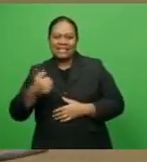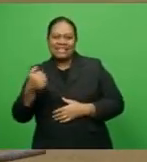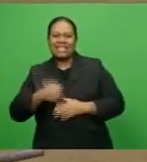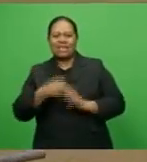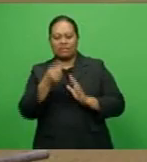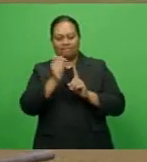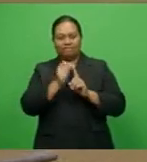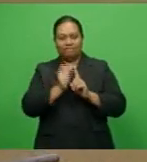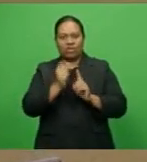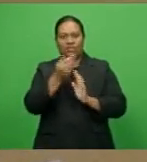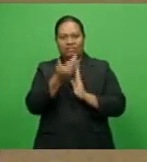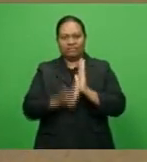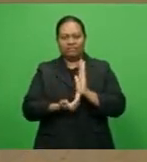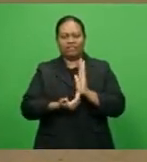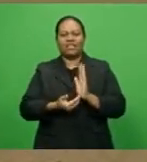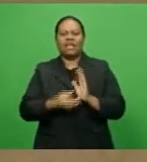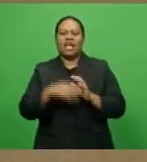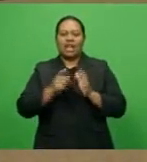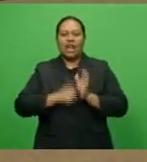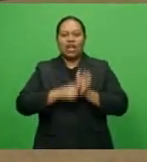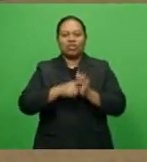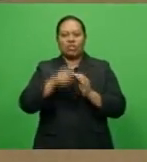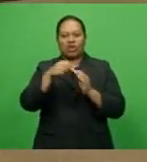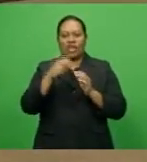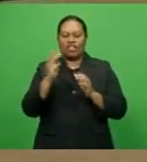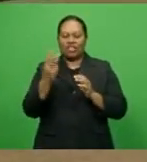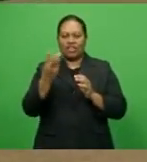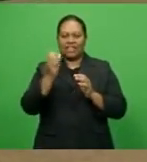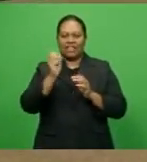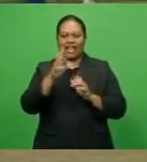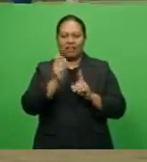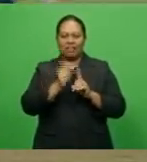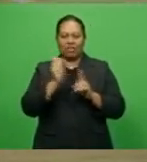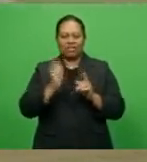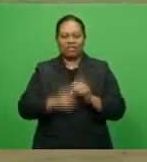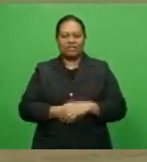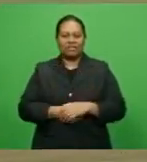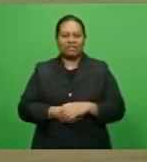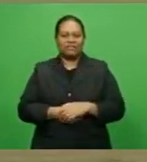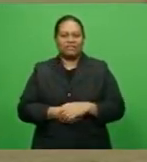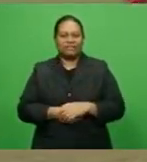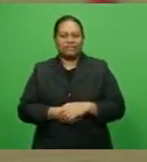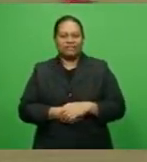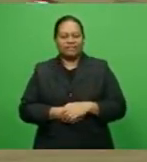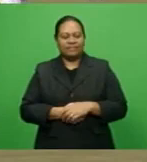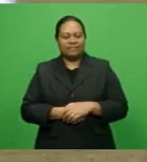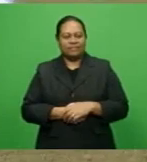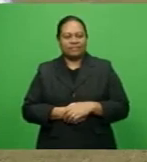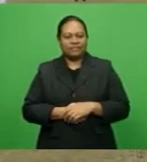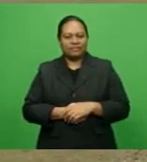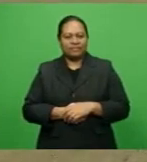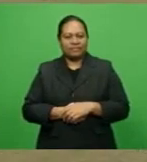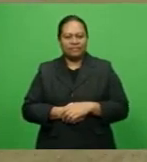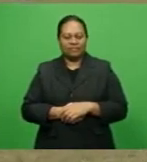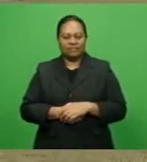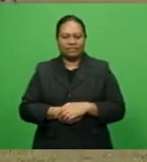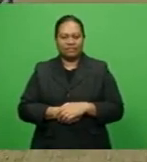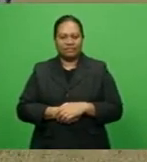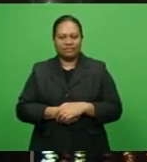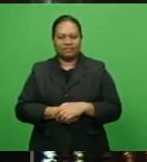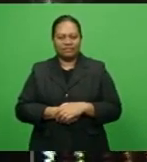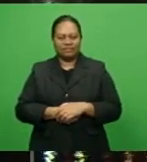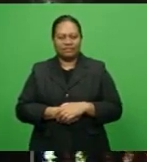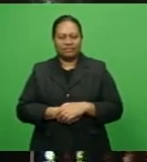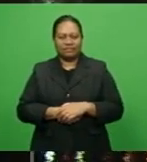7 matches while Laotoka drops to third place with 10 points from 7 matches. Karleen Tavi, FBC Sports.